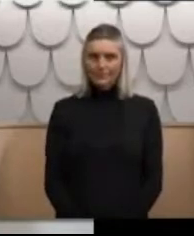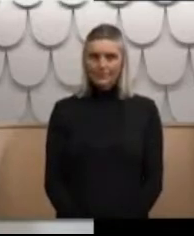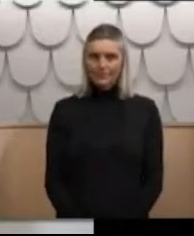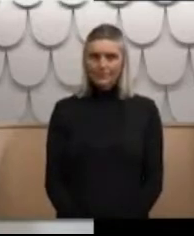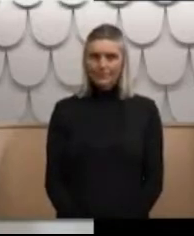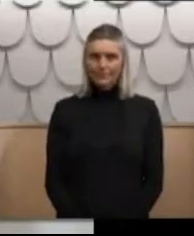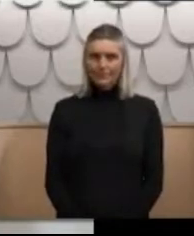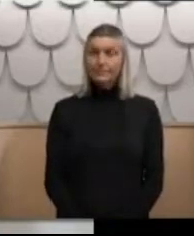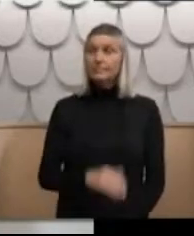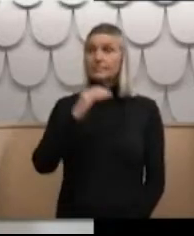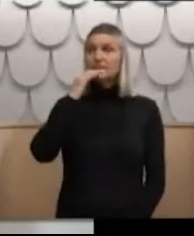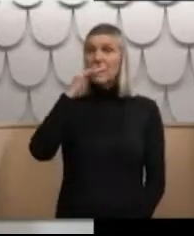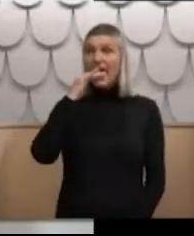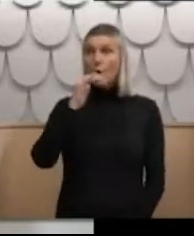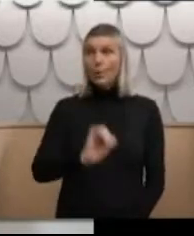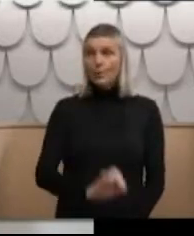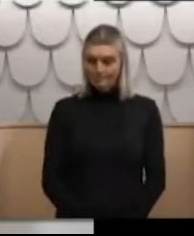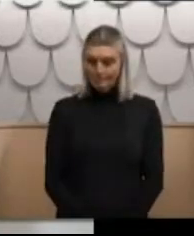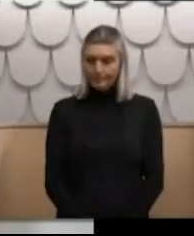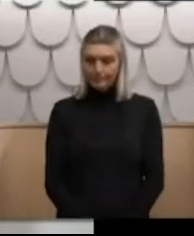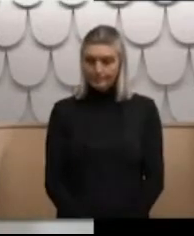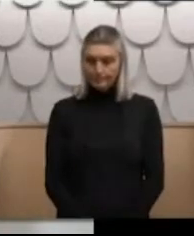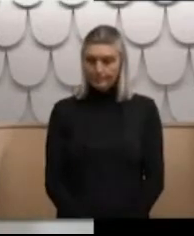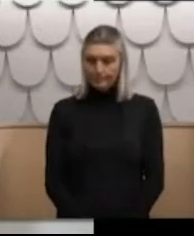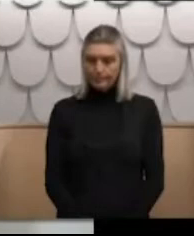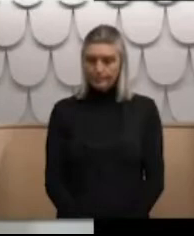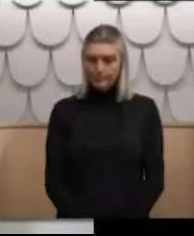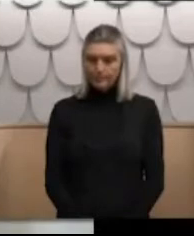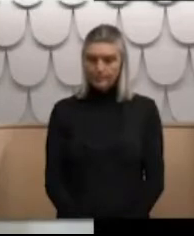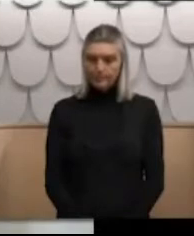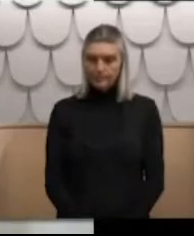Nō reira ki a koutou te whānau rāwiri e mihi ana ki a koutou.